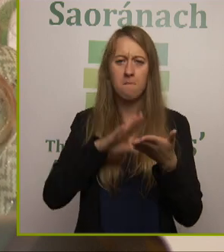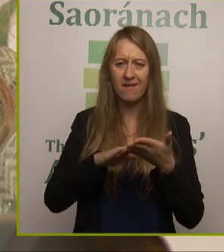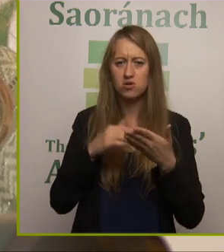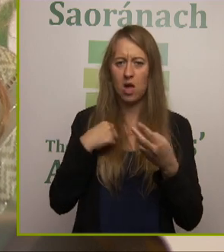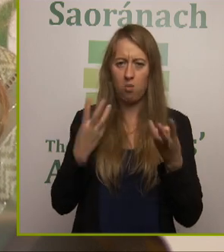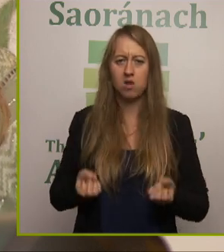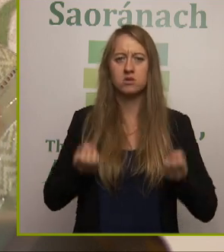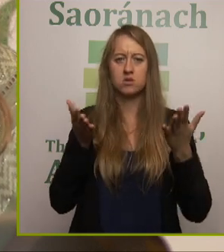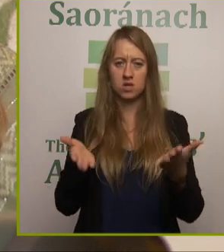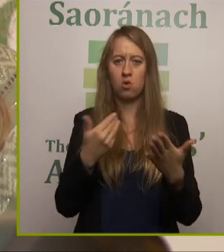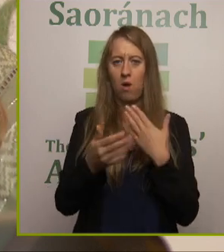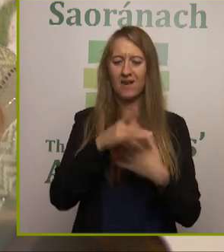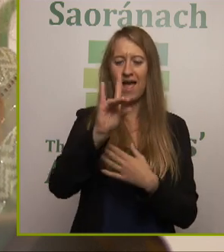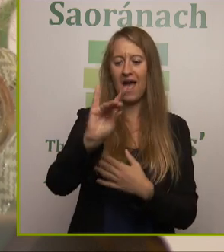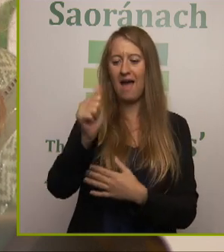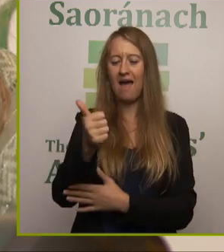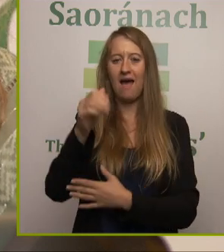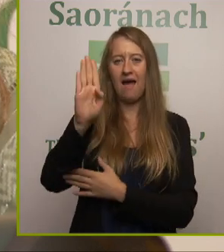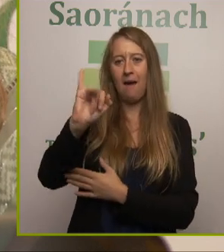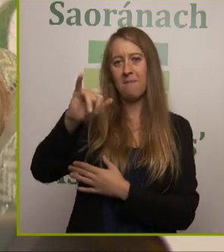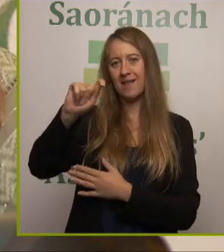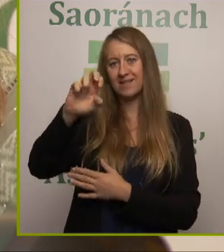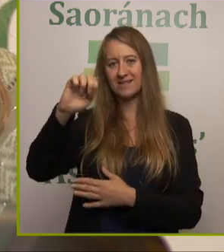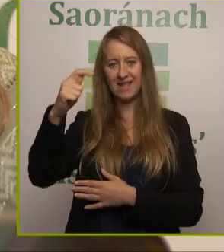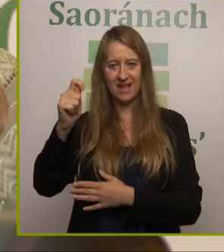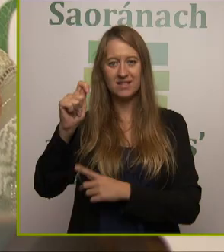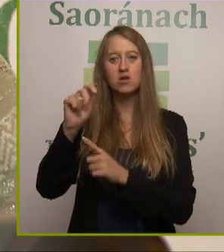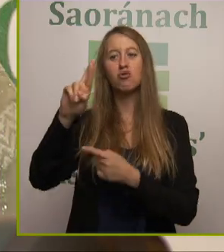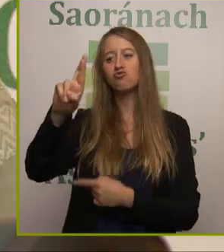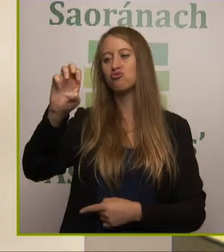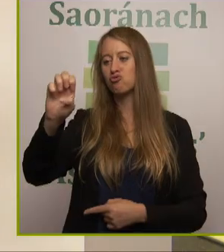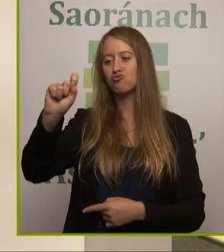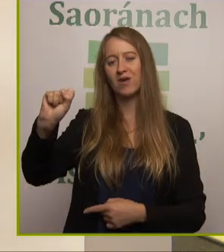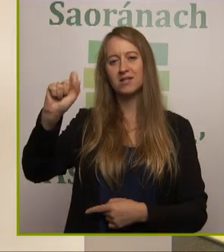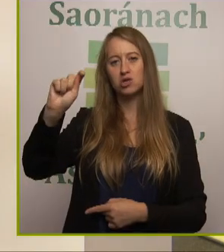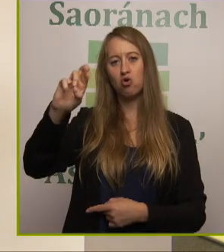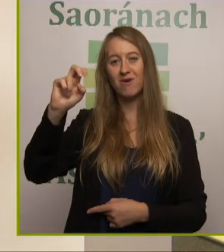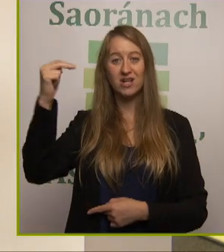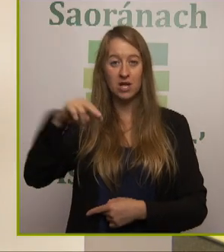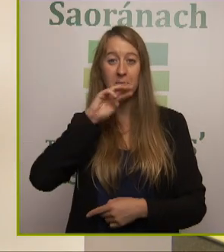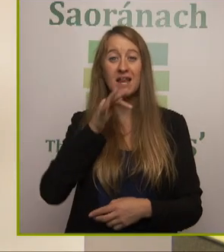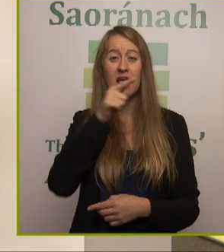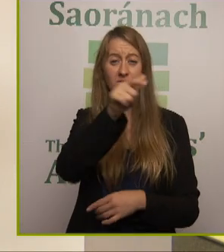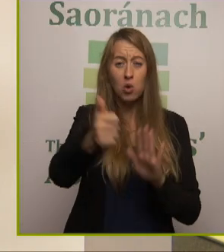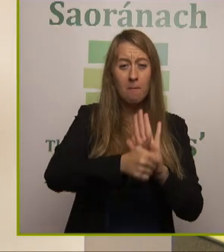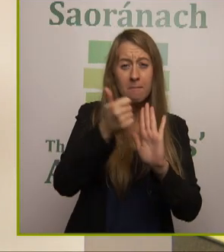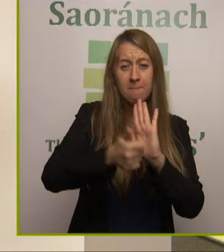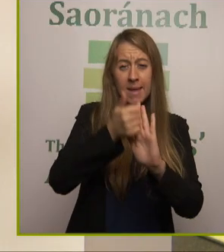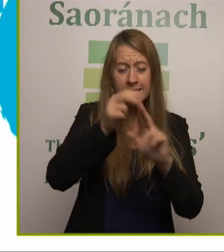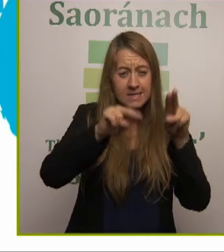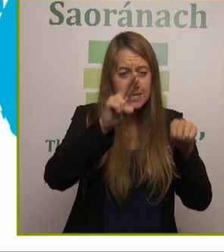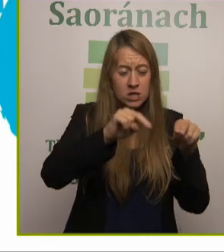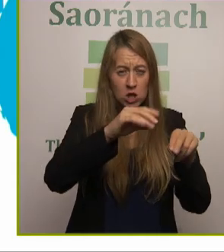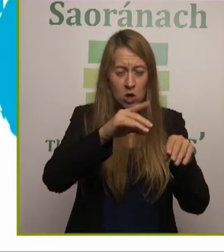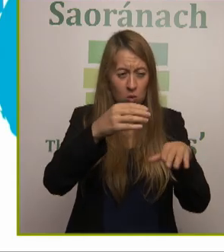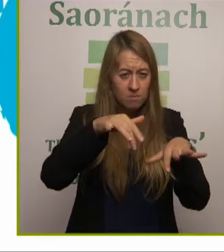If you restore it, if you build it, the animals will come to it. So what are the issues that we're dealing with on